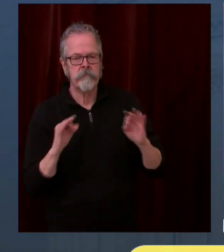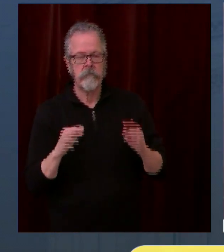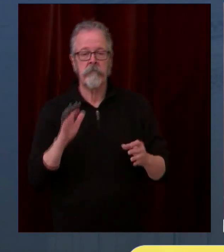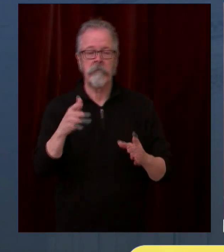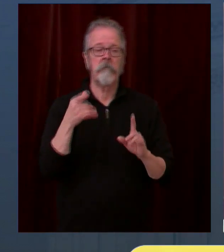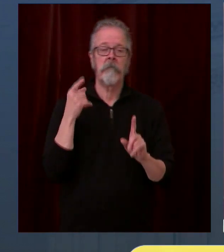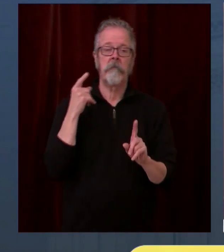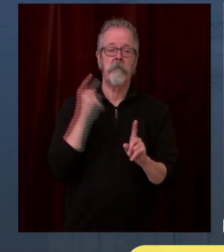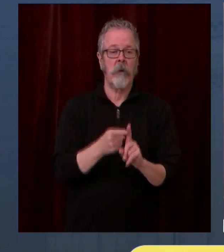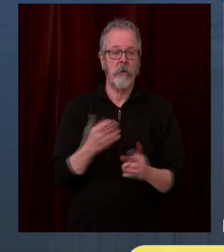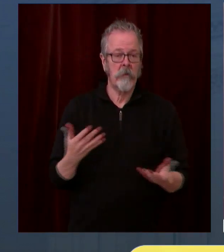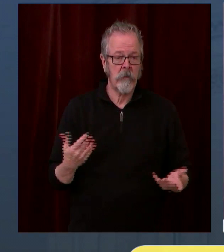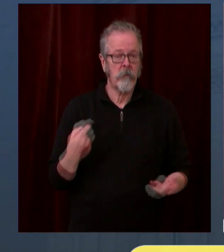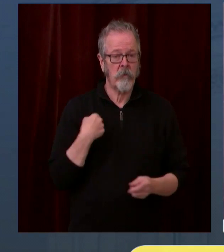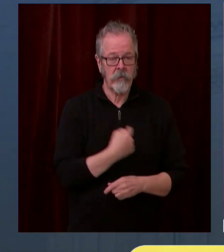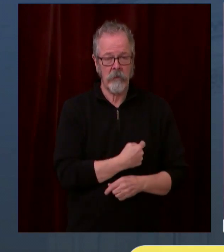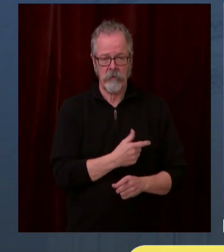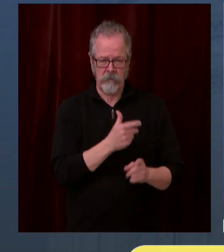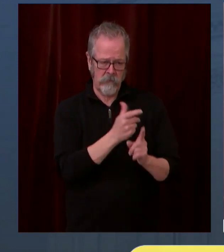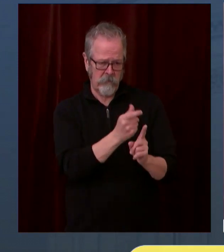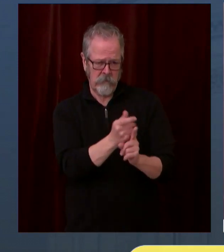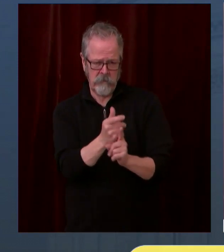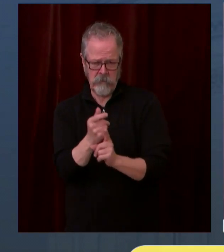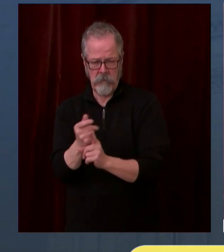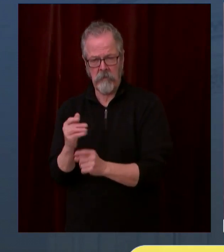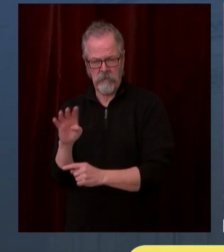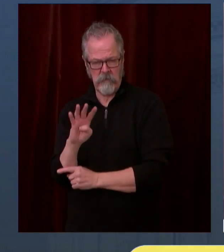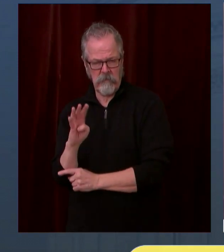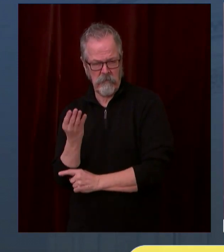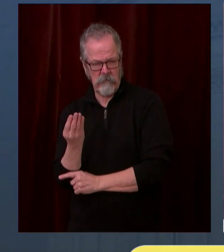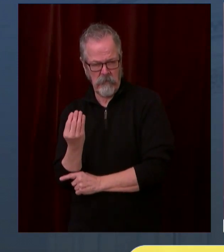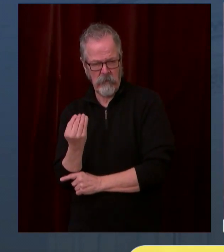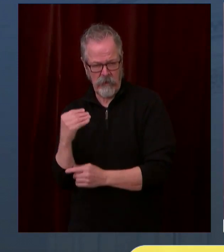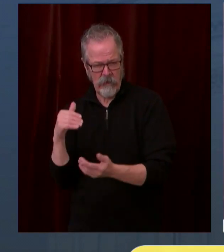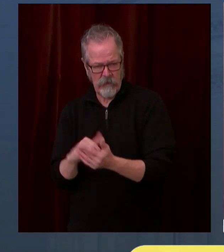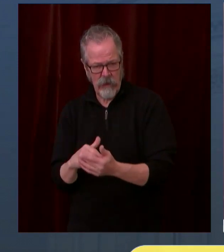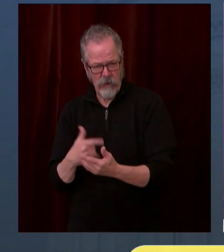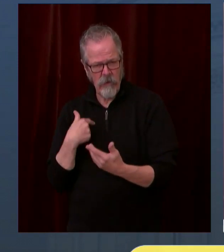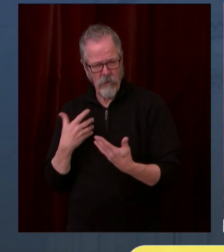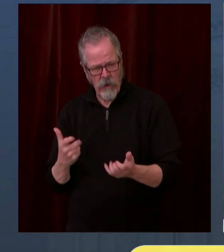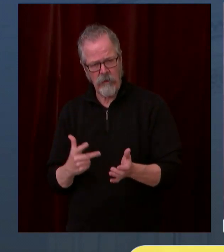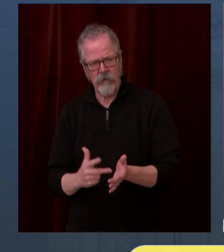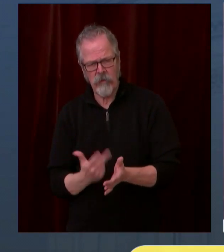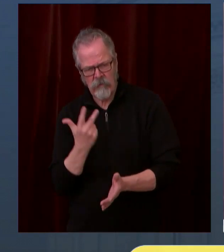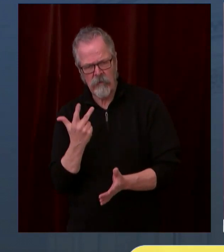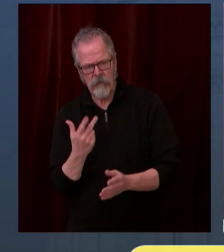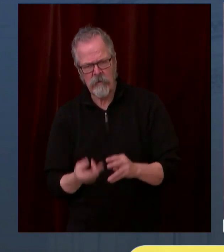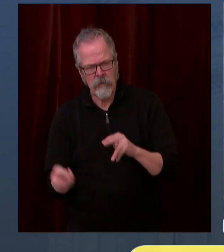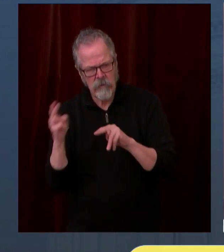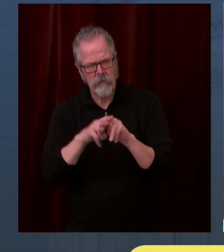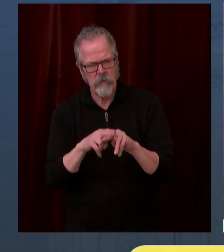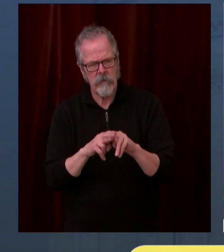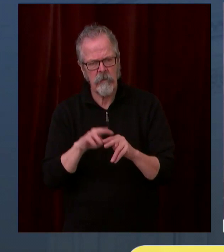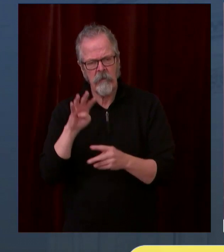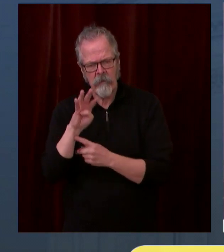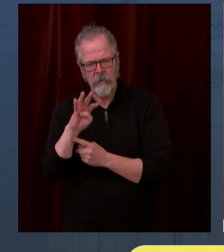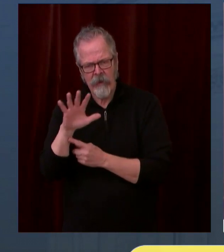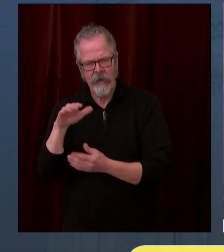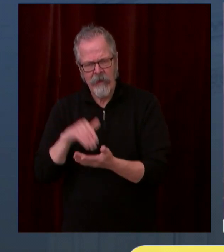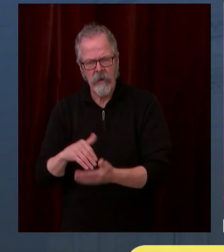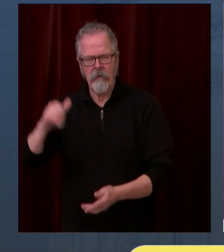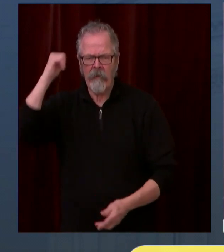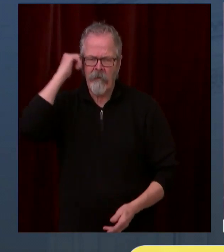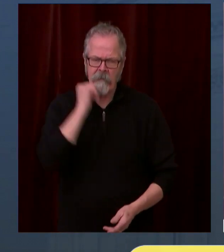of our state partners, our local partners, including health departments, tribal partners, hospitals, pharmacies, clinics, and certainly those